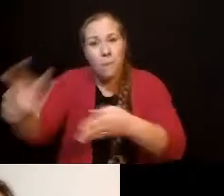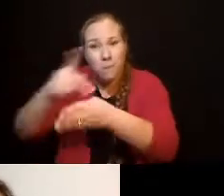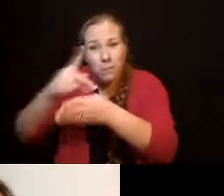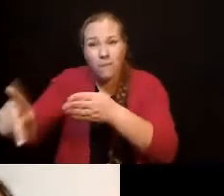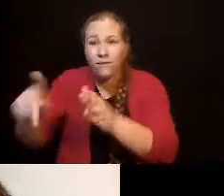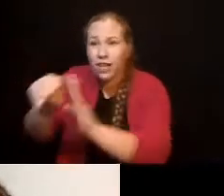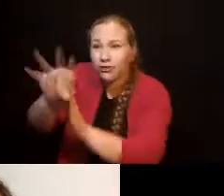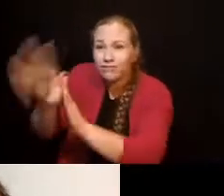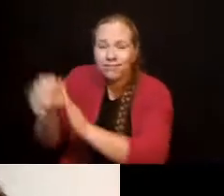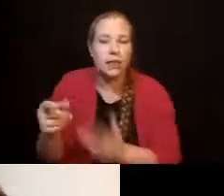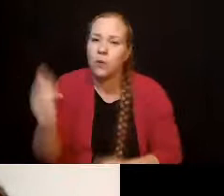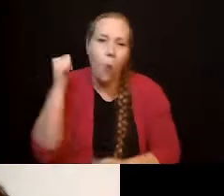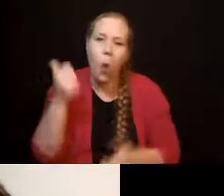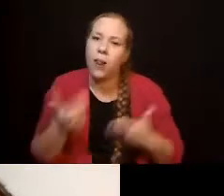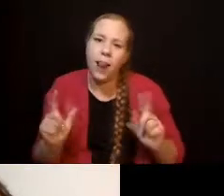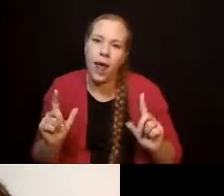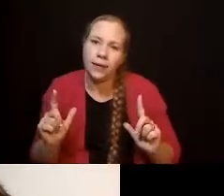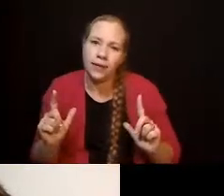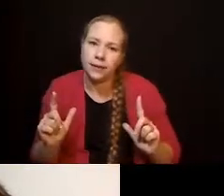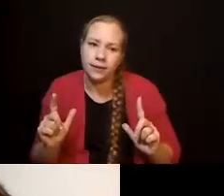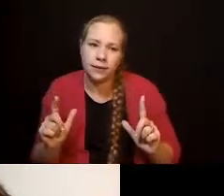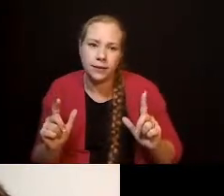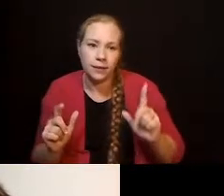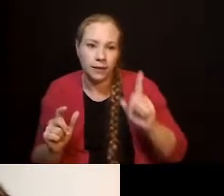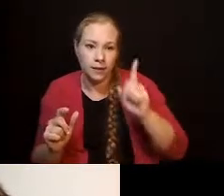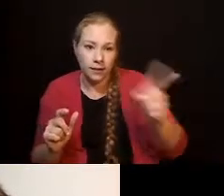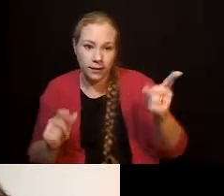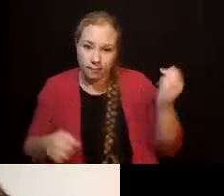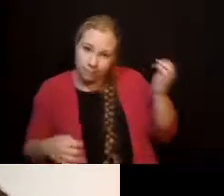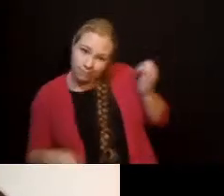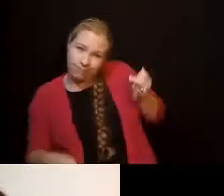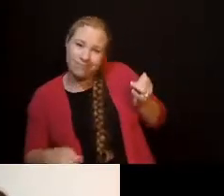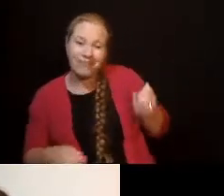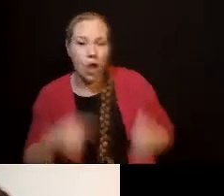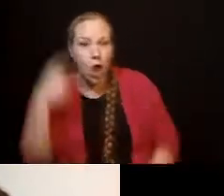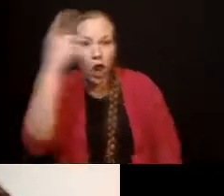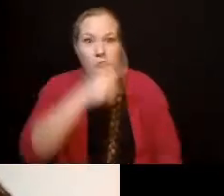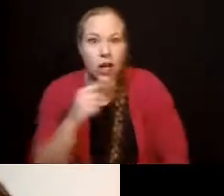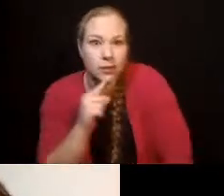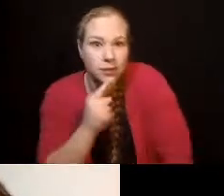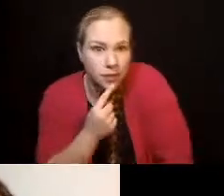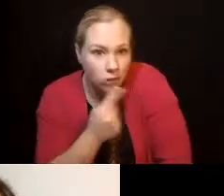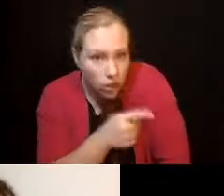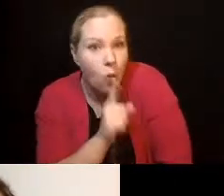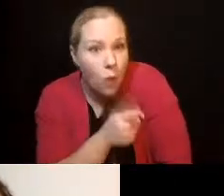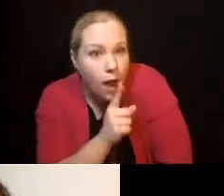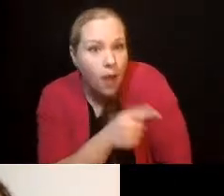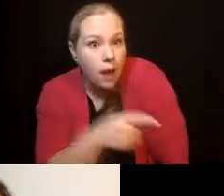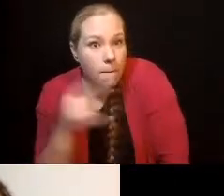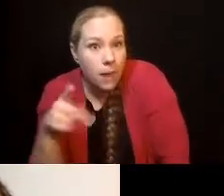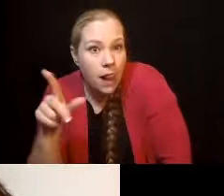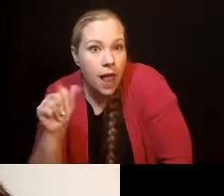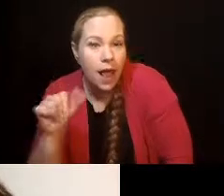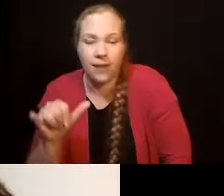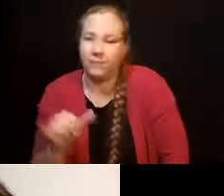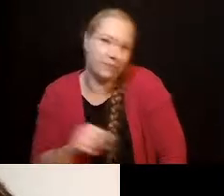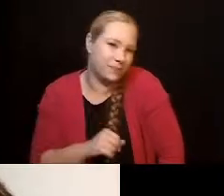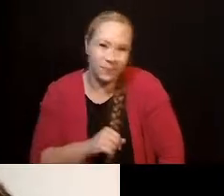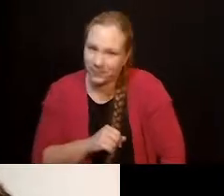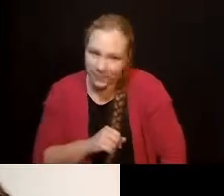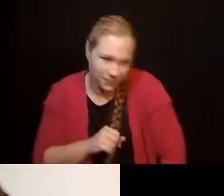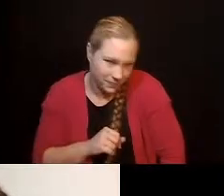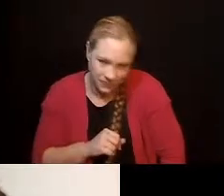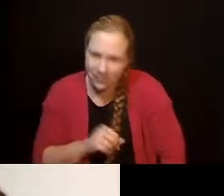looks really serious, doesn't he? You would never know that he doesn't know how to actually play the guitar. He was playing Smoke on the Water by